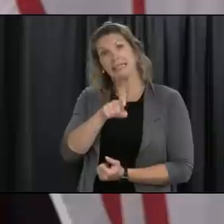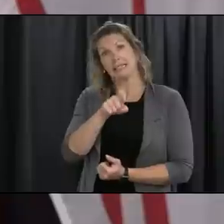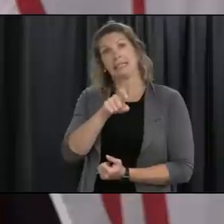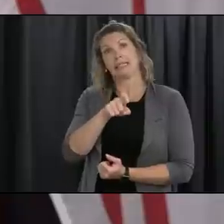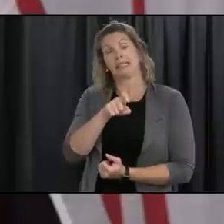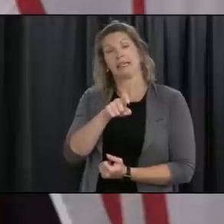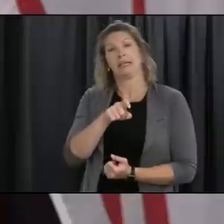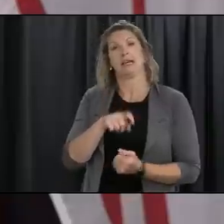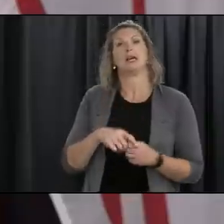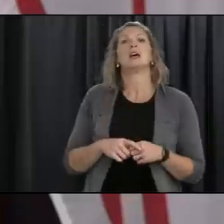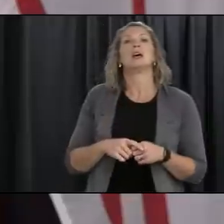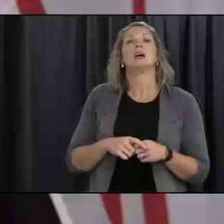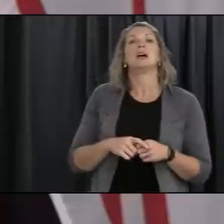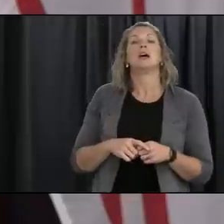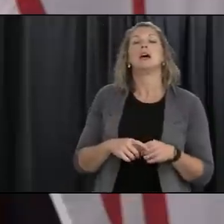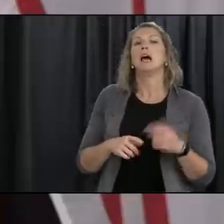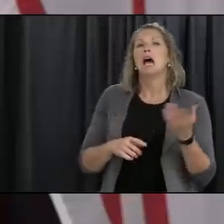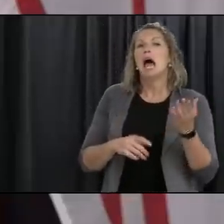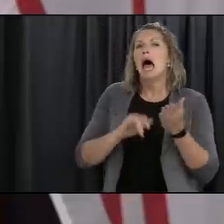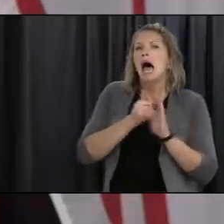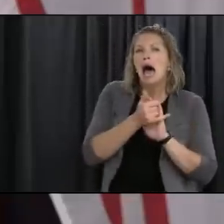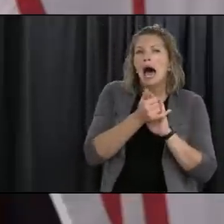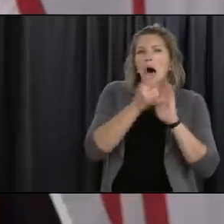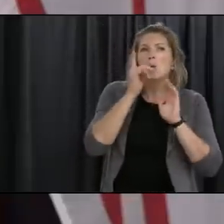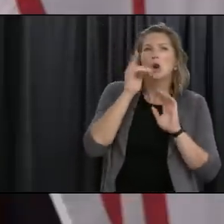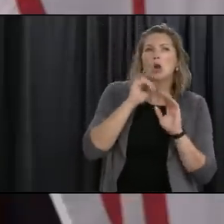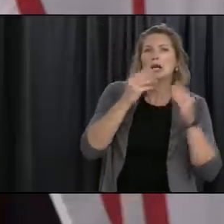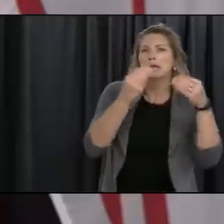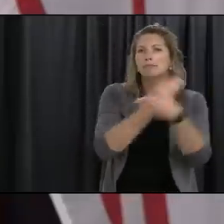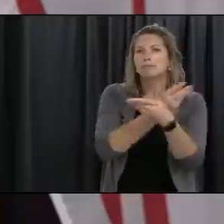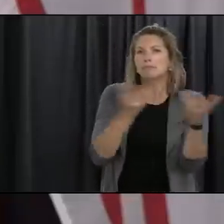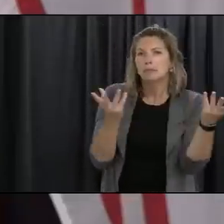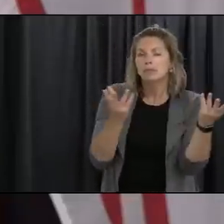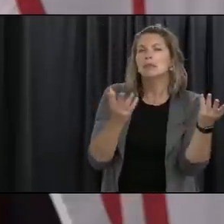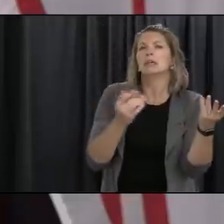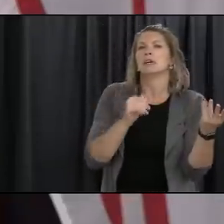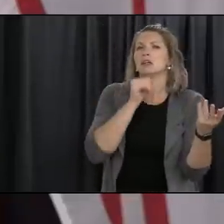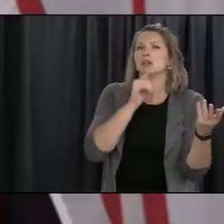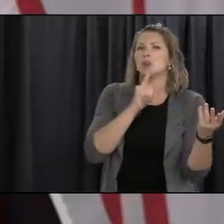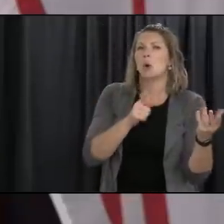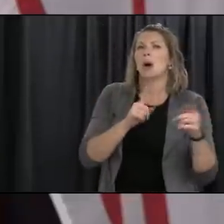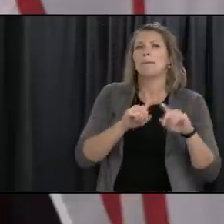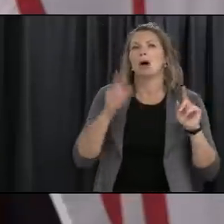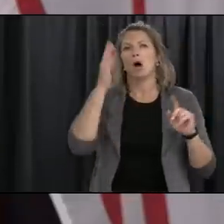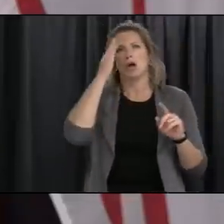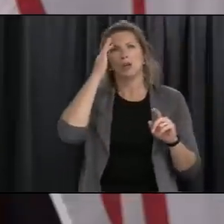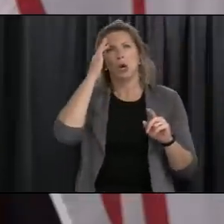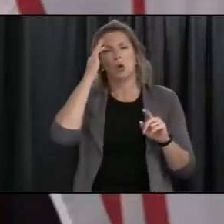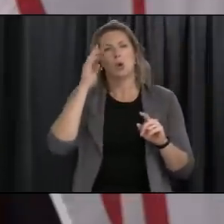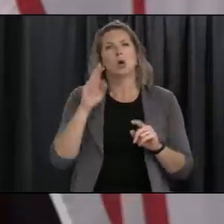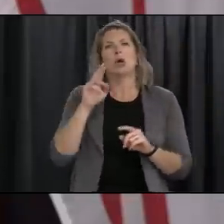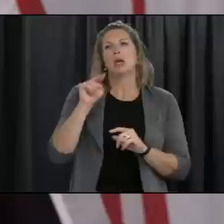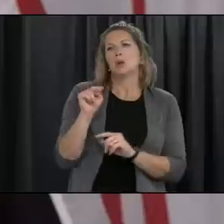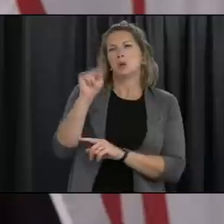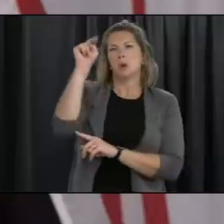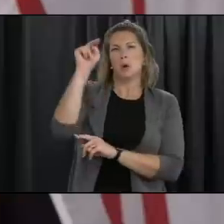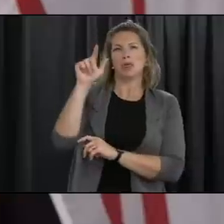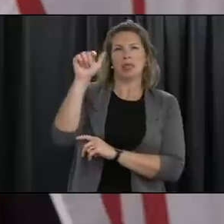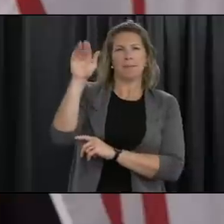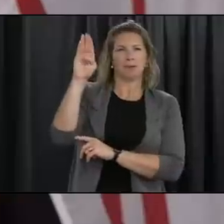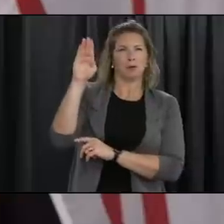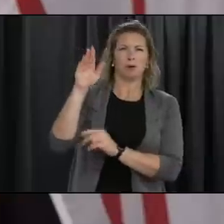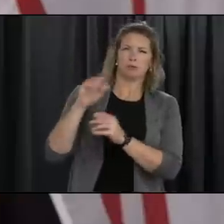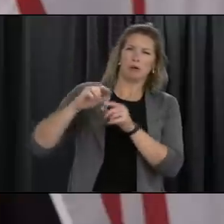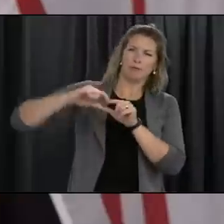of folk would have to be uh discussed with labrador grenfall but i know nunazi arvott have their own public health nurses as well who work in tandem